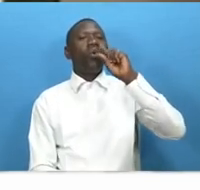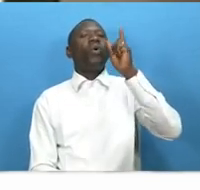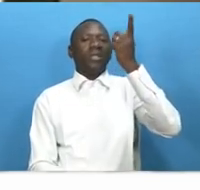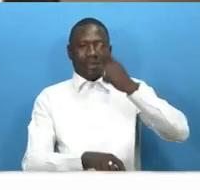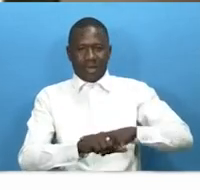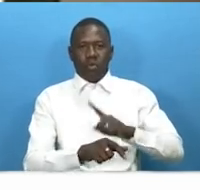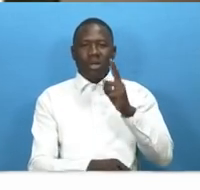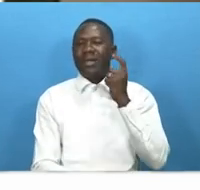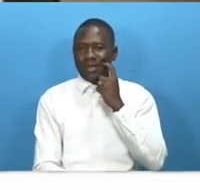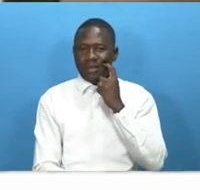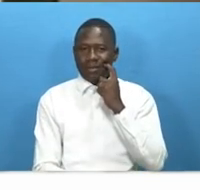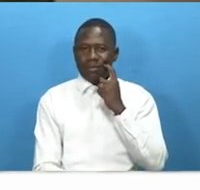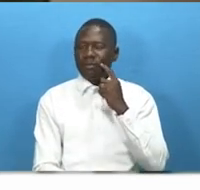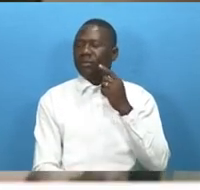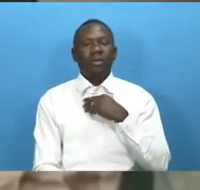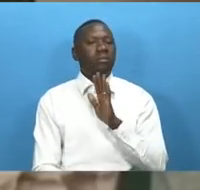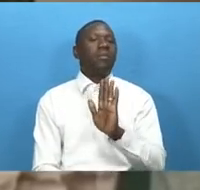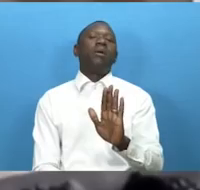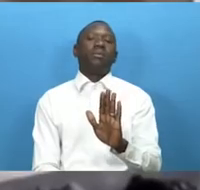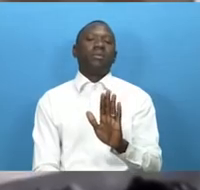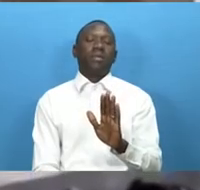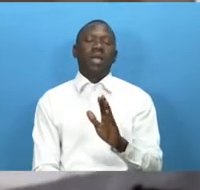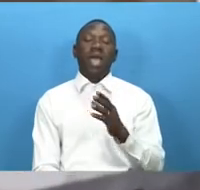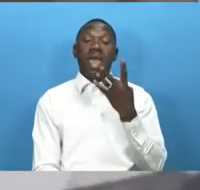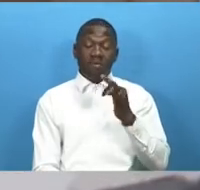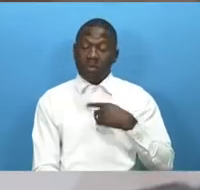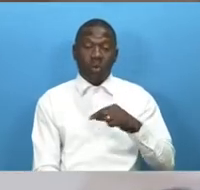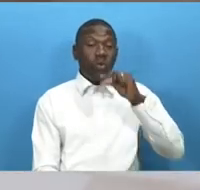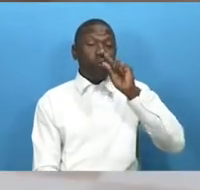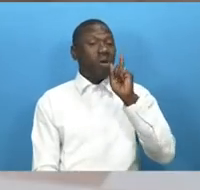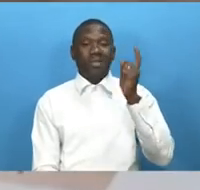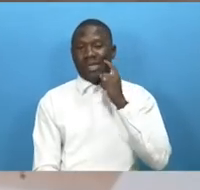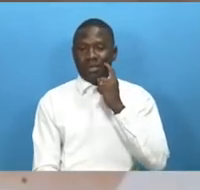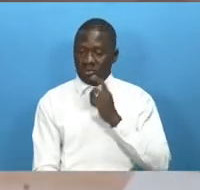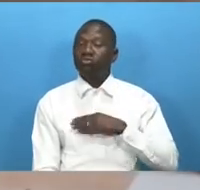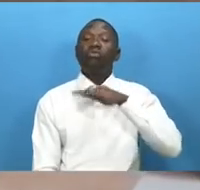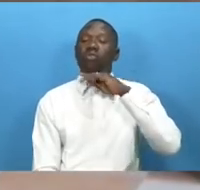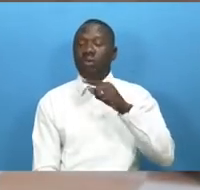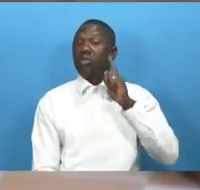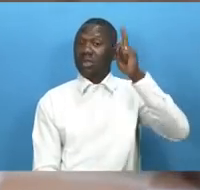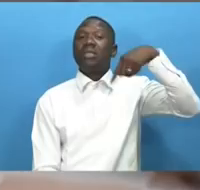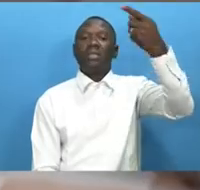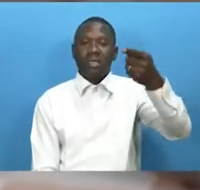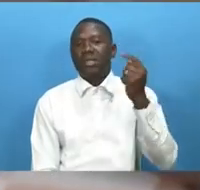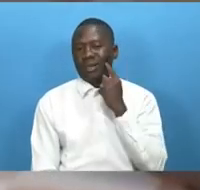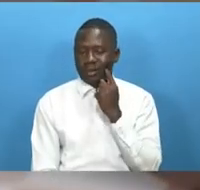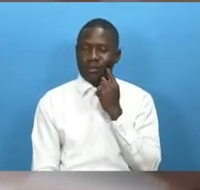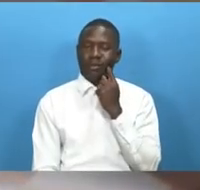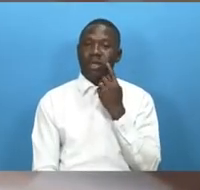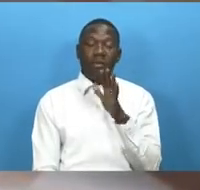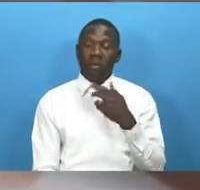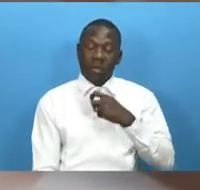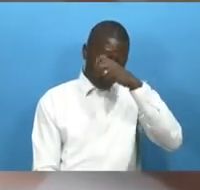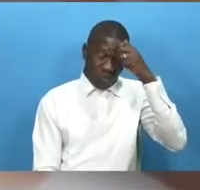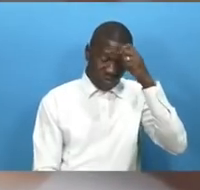people should reduce the attire intake if i drink it once a day that's enough until the next day however when i